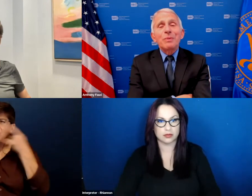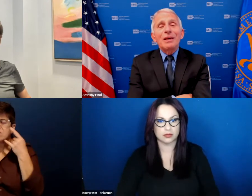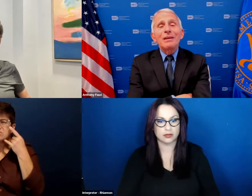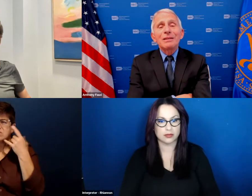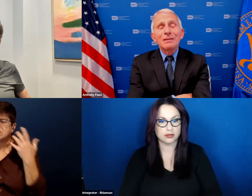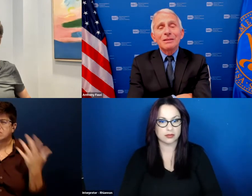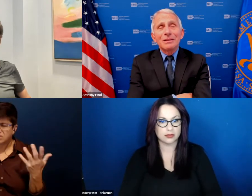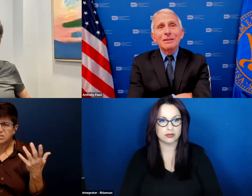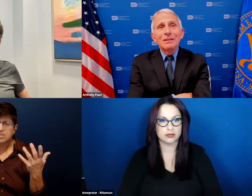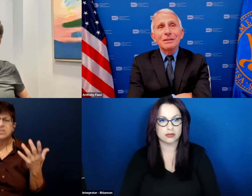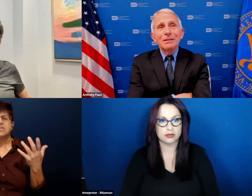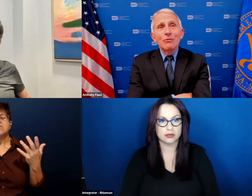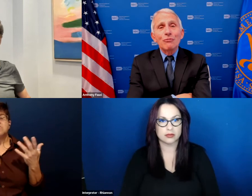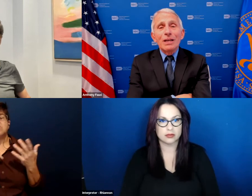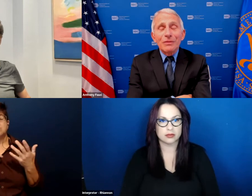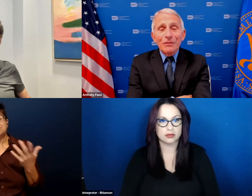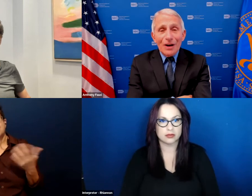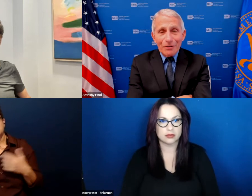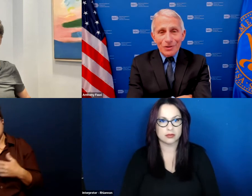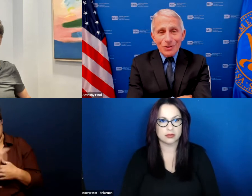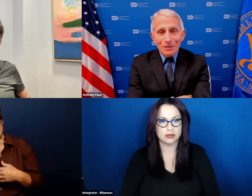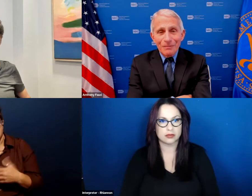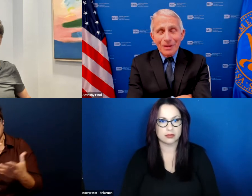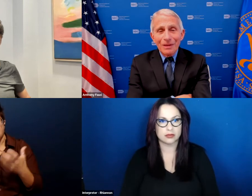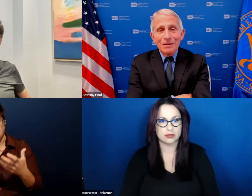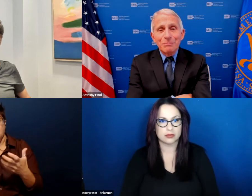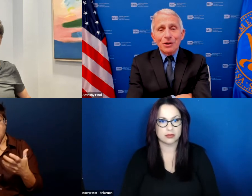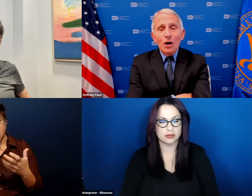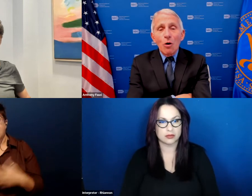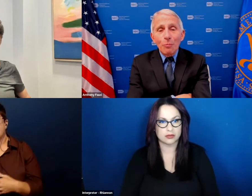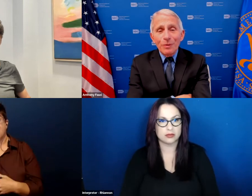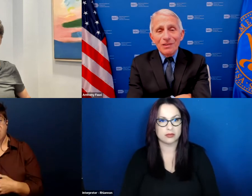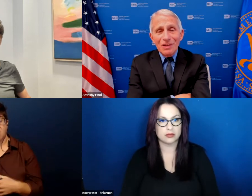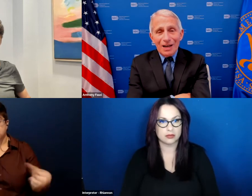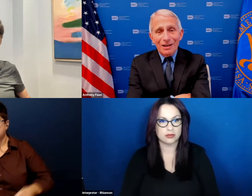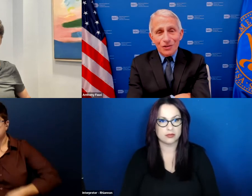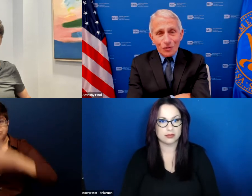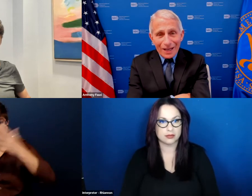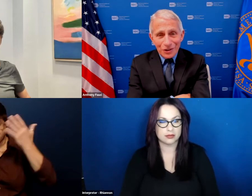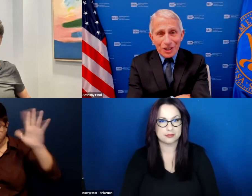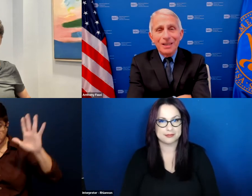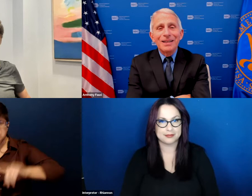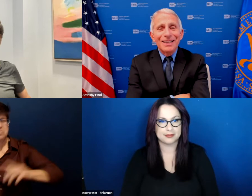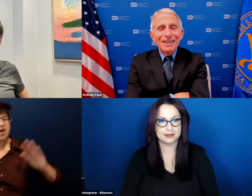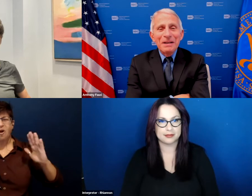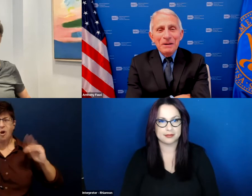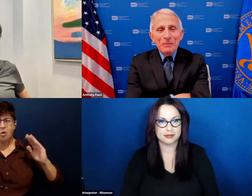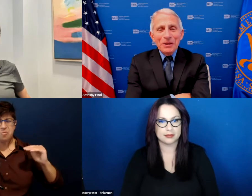want to be rid of the virus but hope is not a strategy